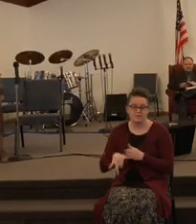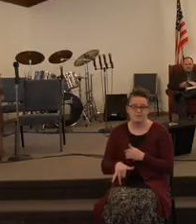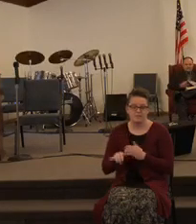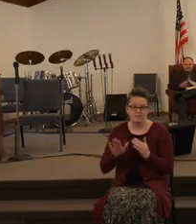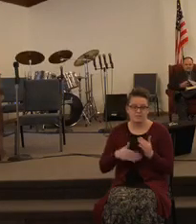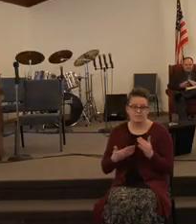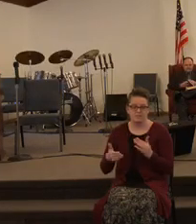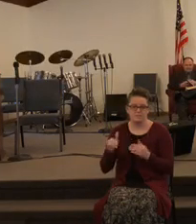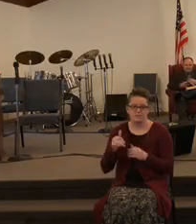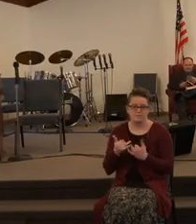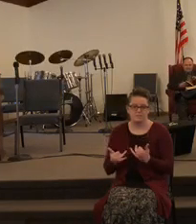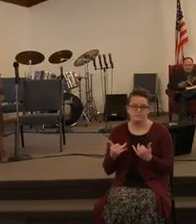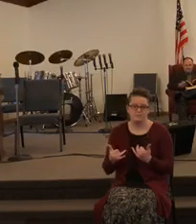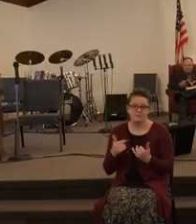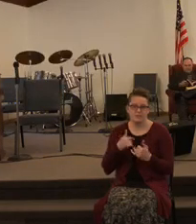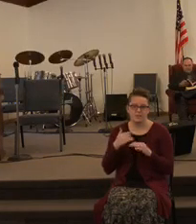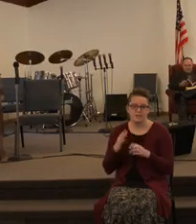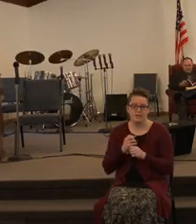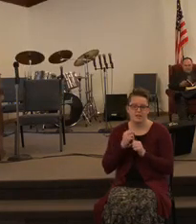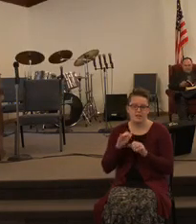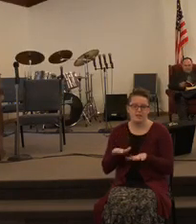Got leaving on my mind.